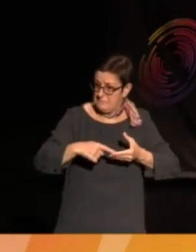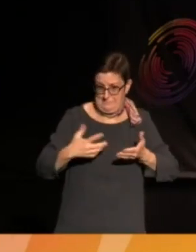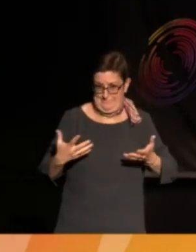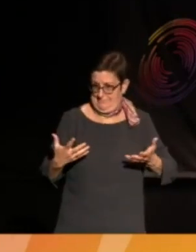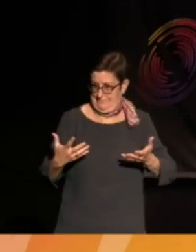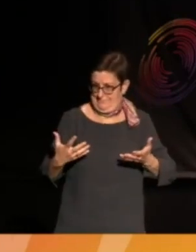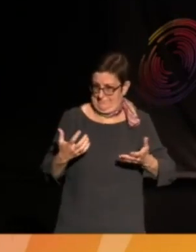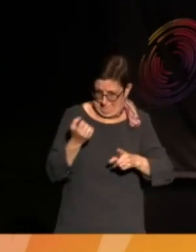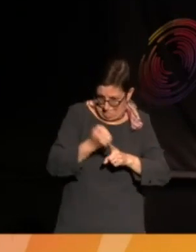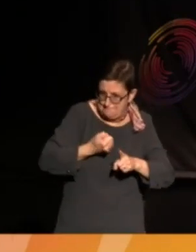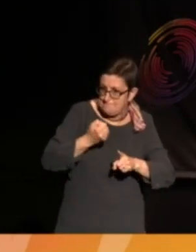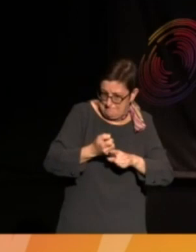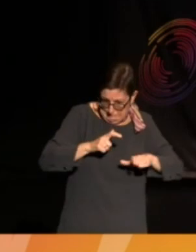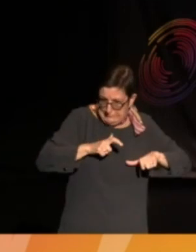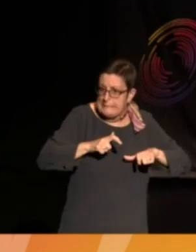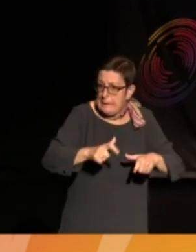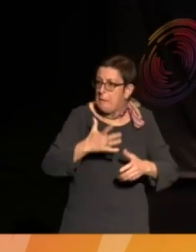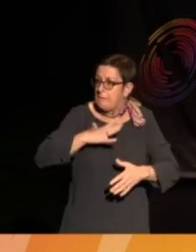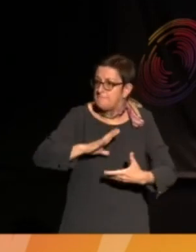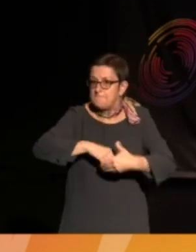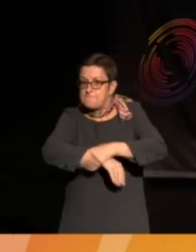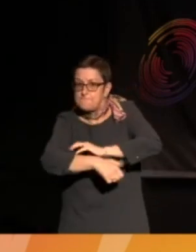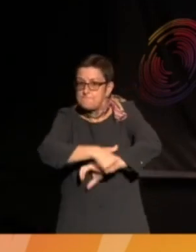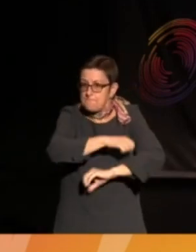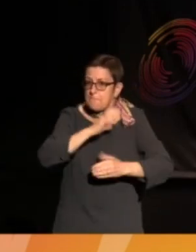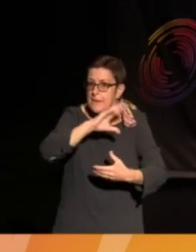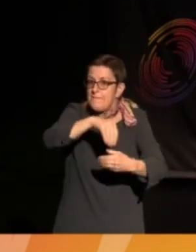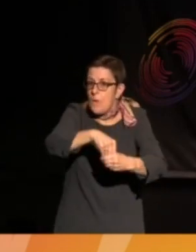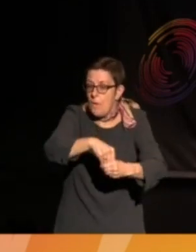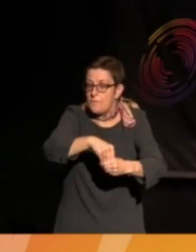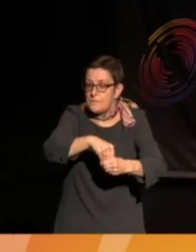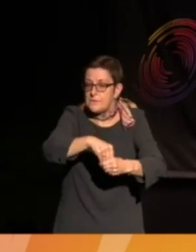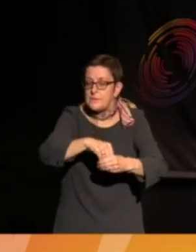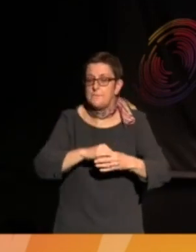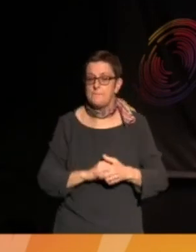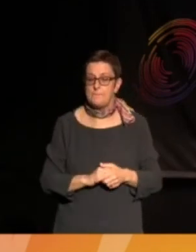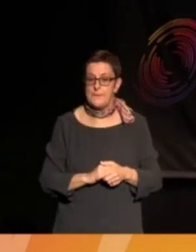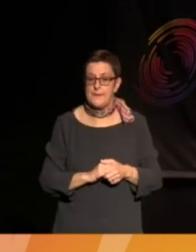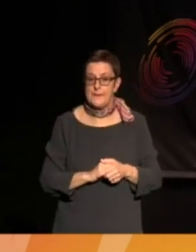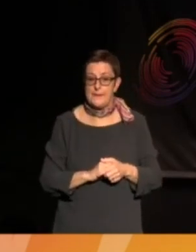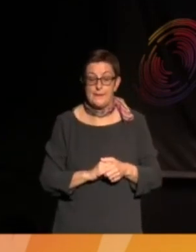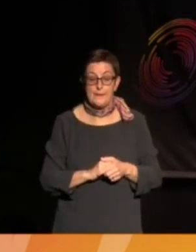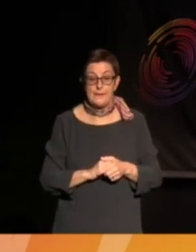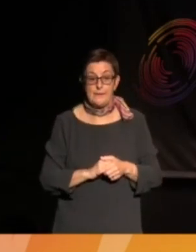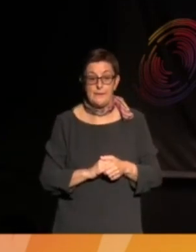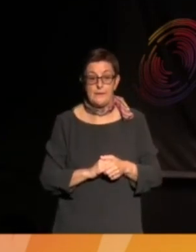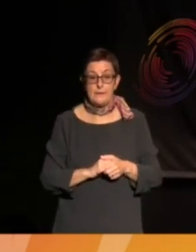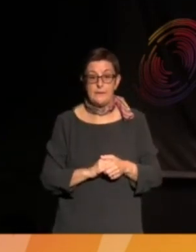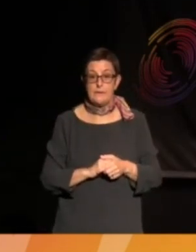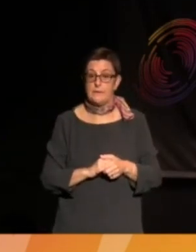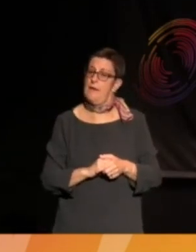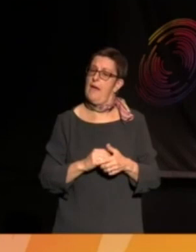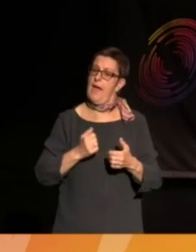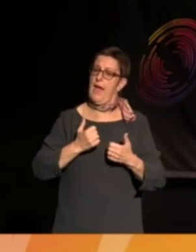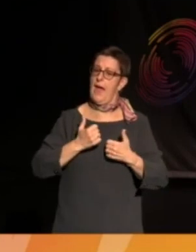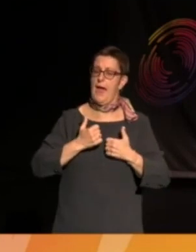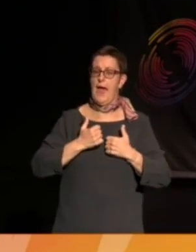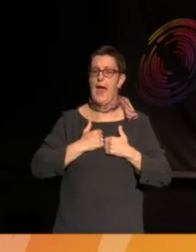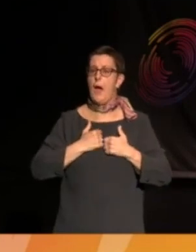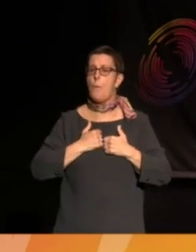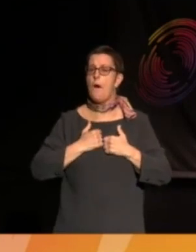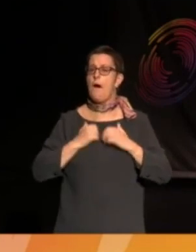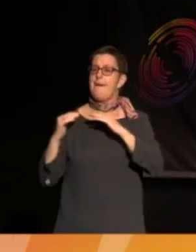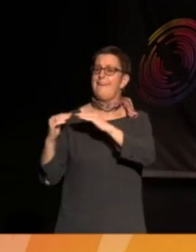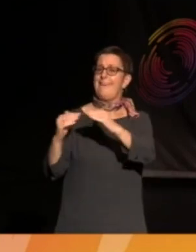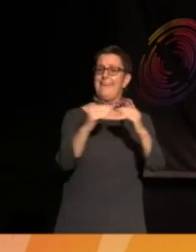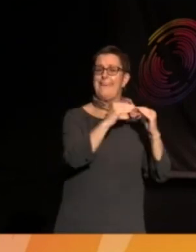sort of started to, you know, since the festival is also about the imagination, like the world that we want, you know, this equal world that